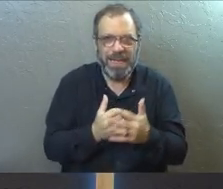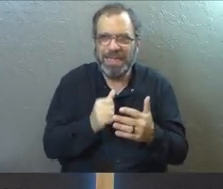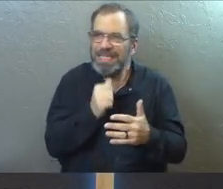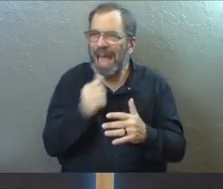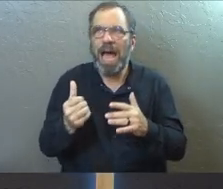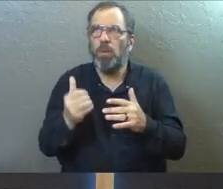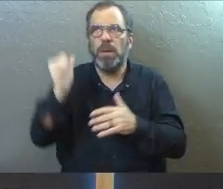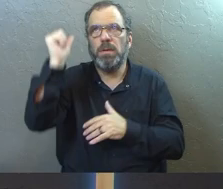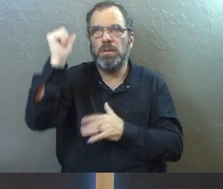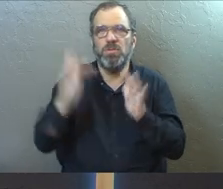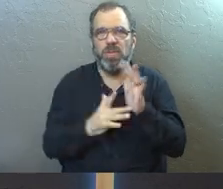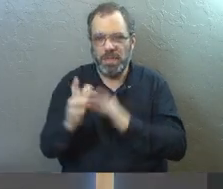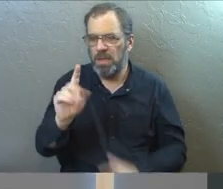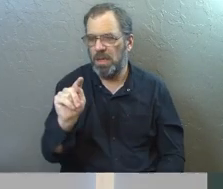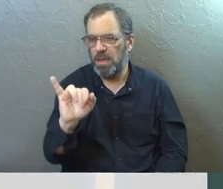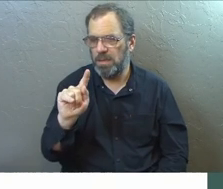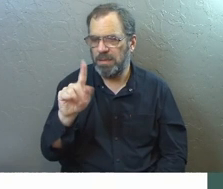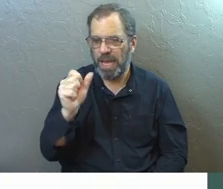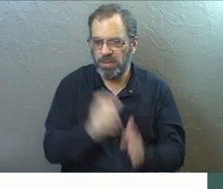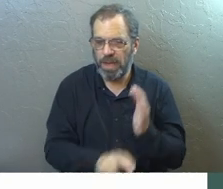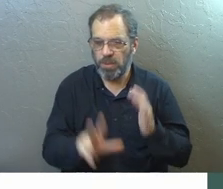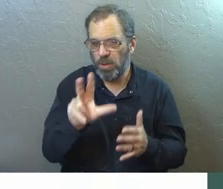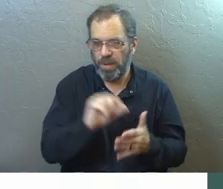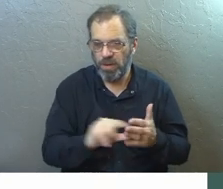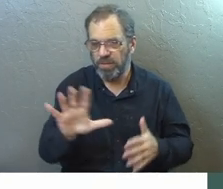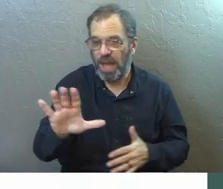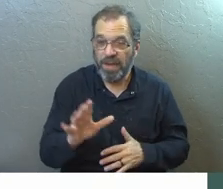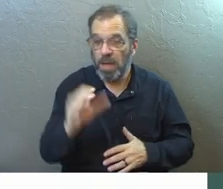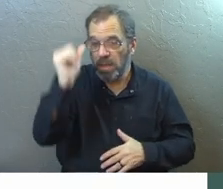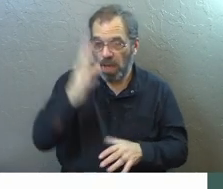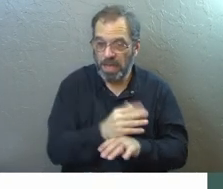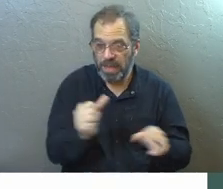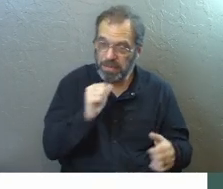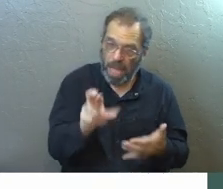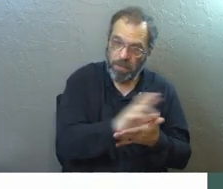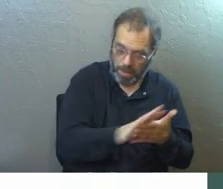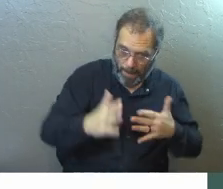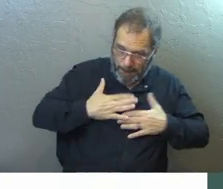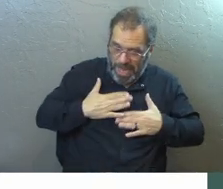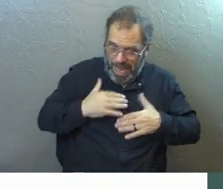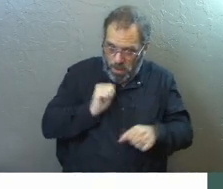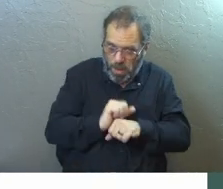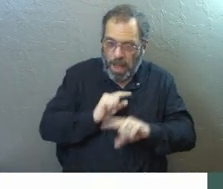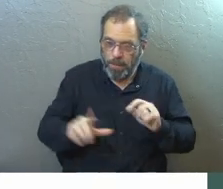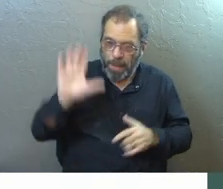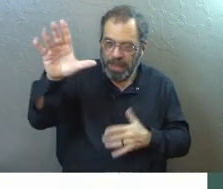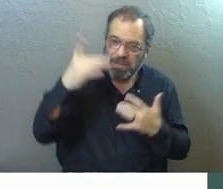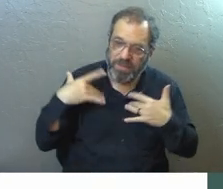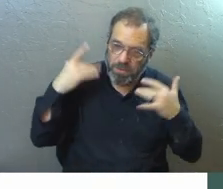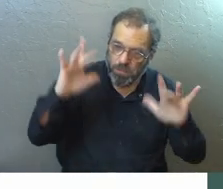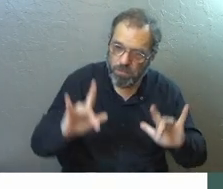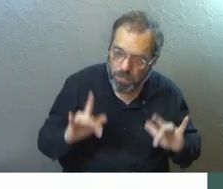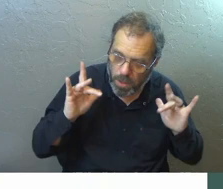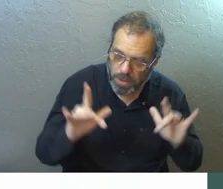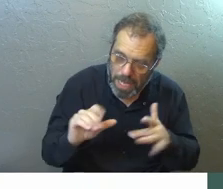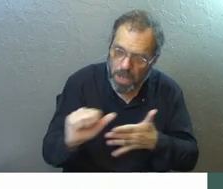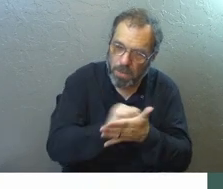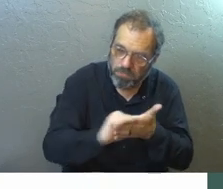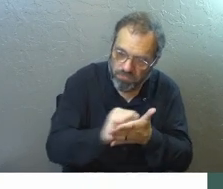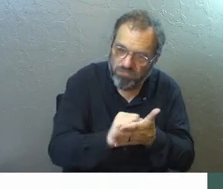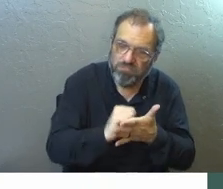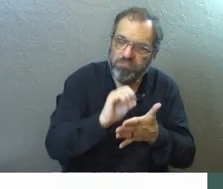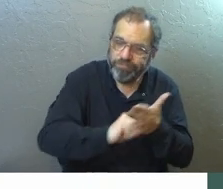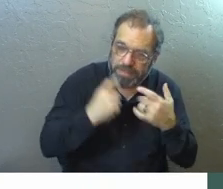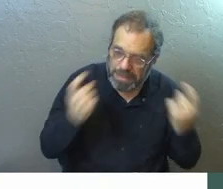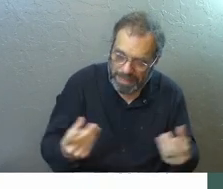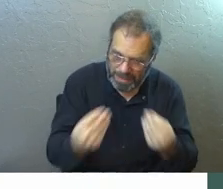done by Jesus. So Titus 3, 5. God saved us. Not because of the righteous things that we had done, but because of his mercy. And he washed away our